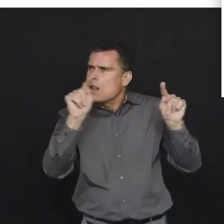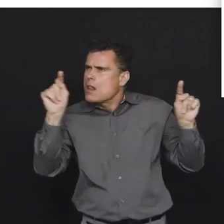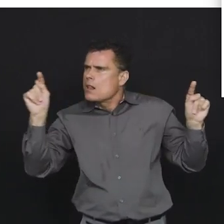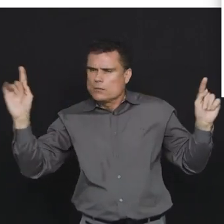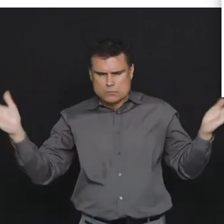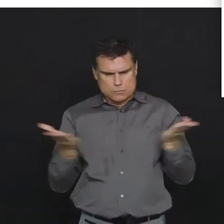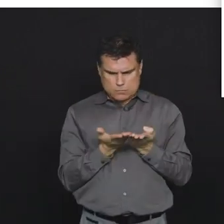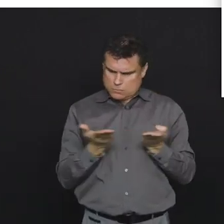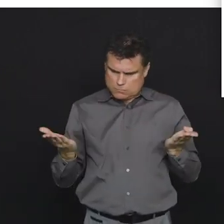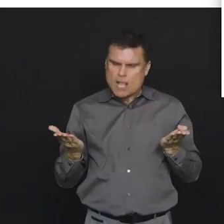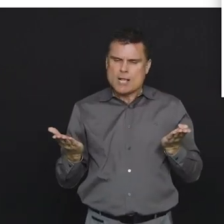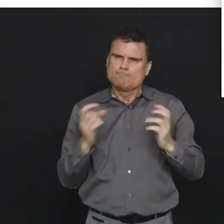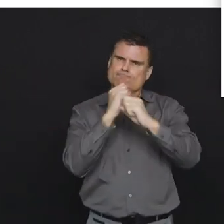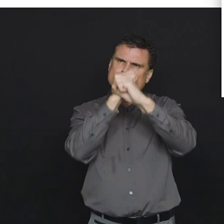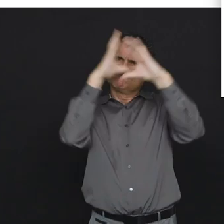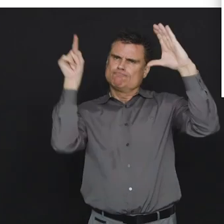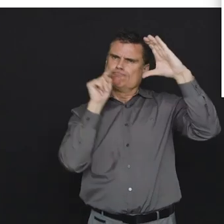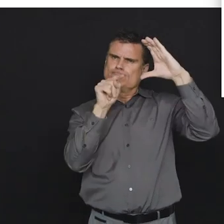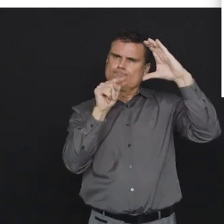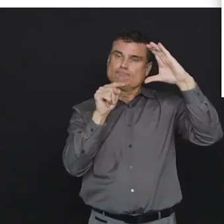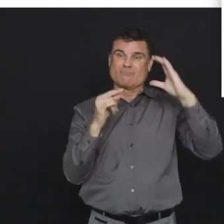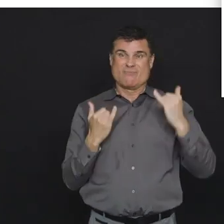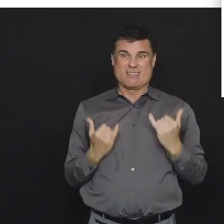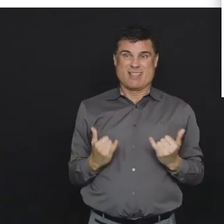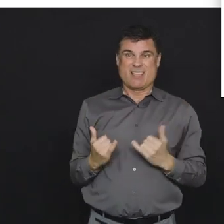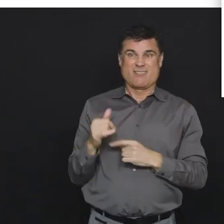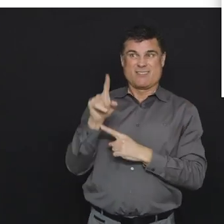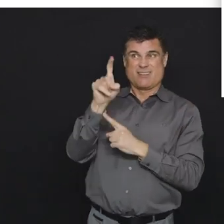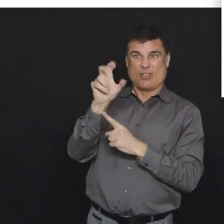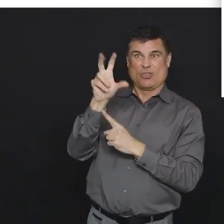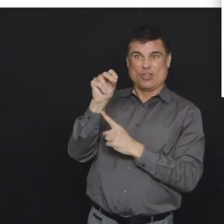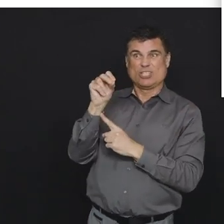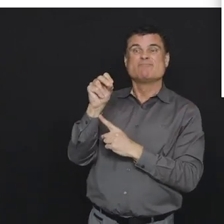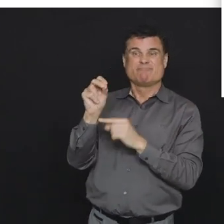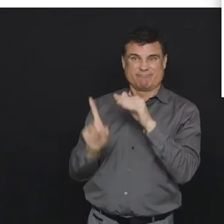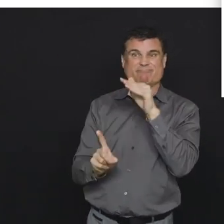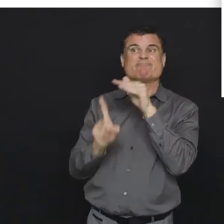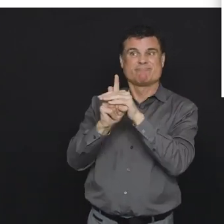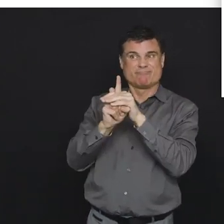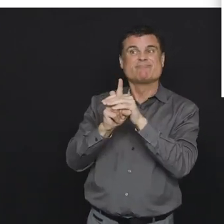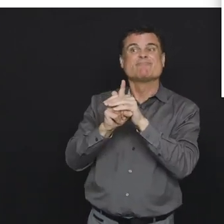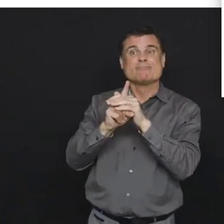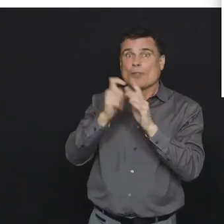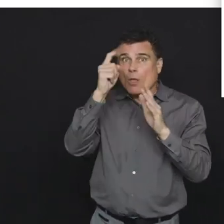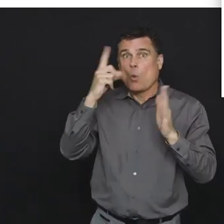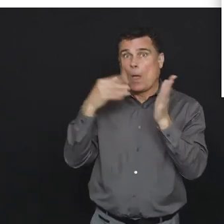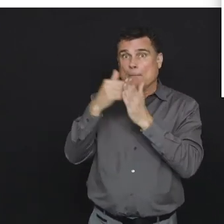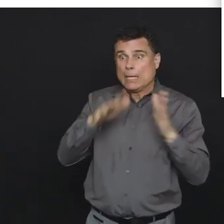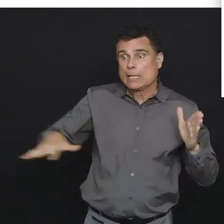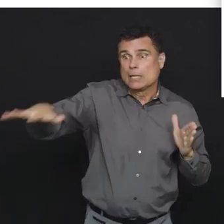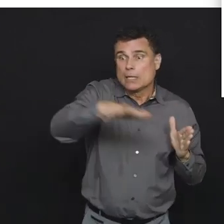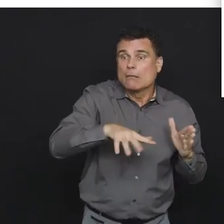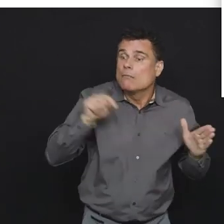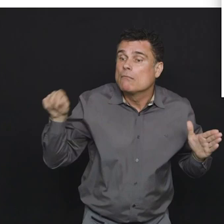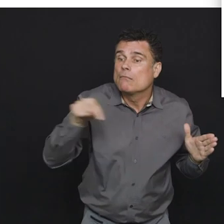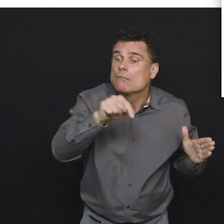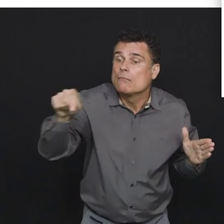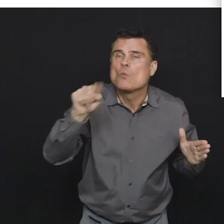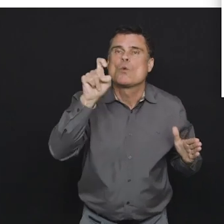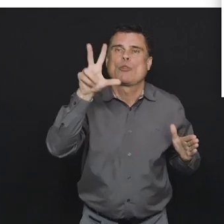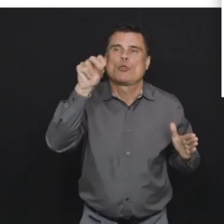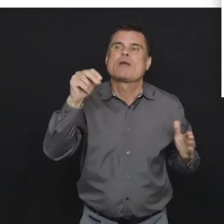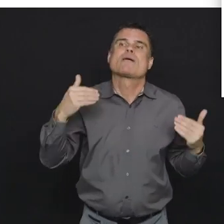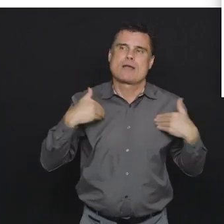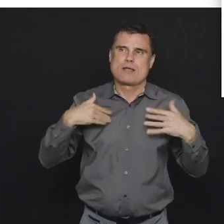we're with our reported cases we're about 130 cases per million population. If we